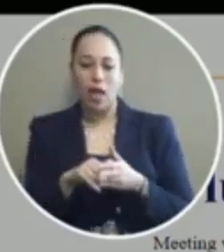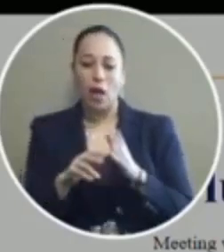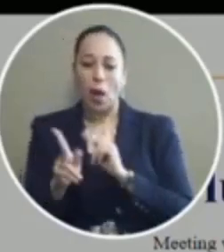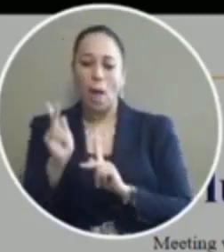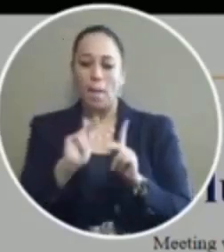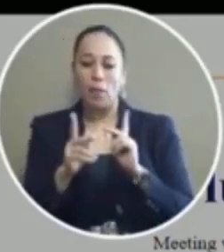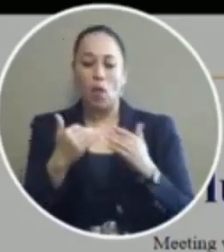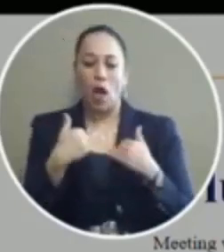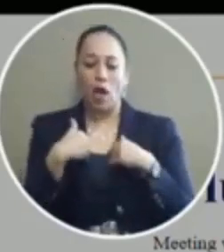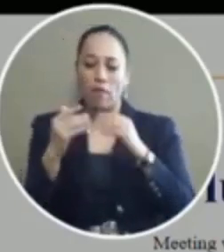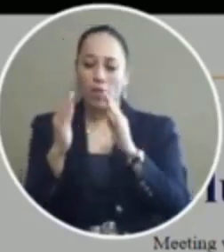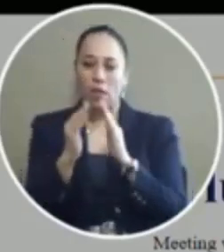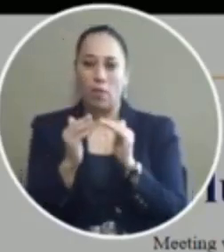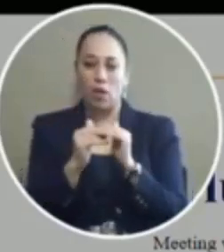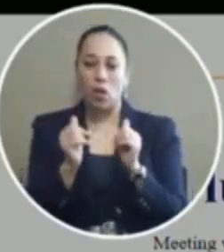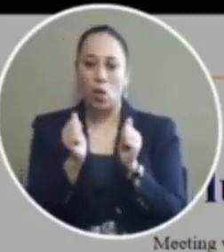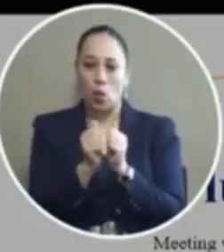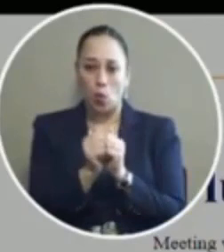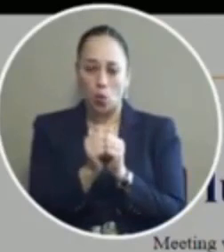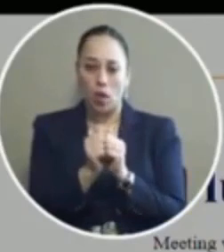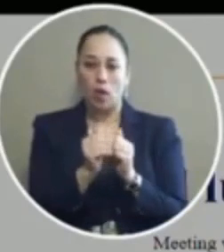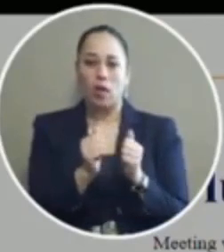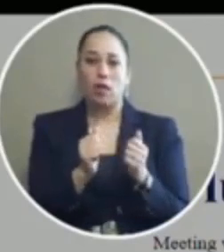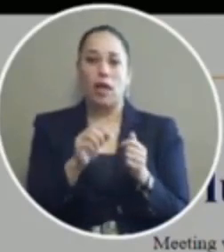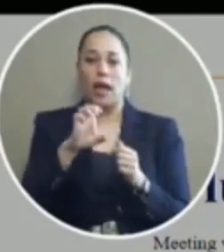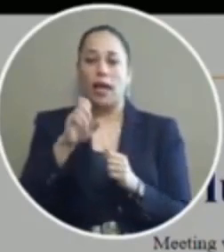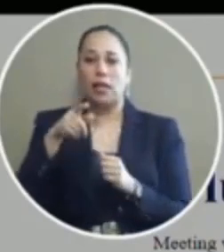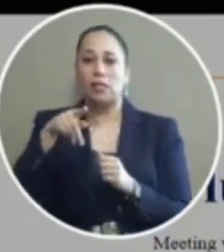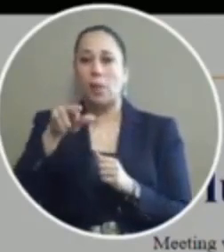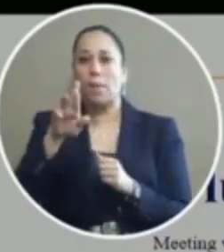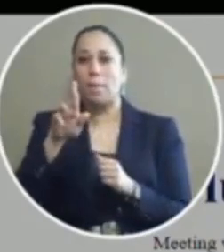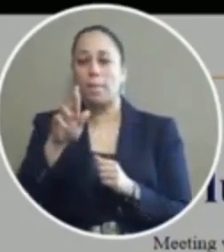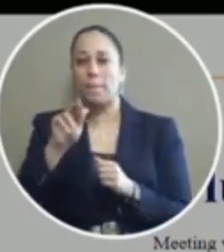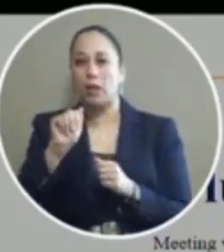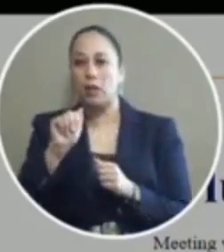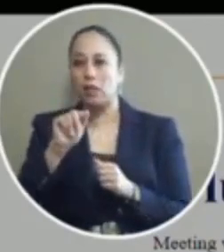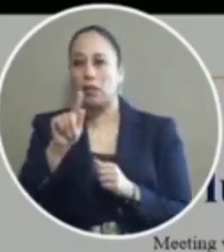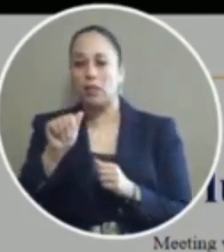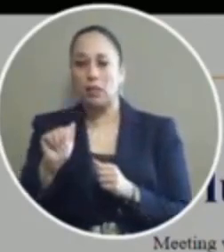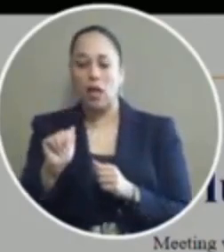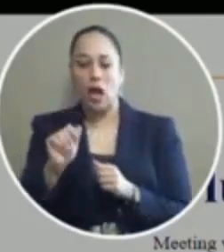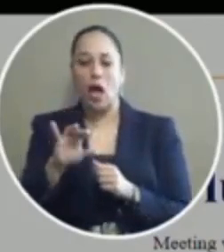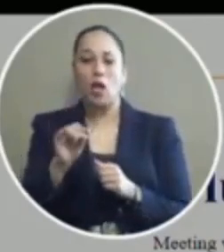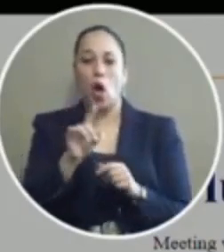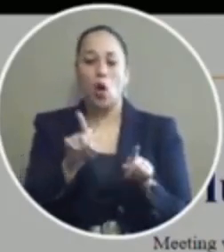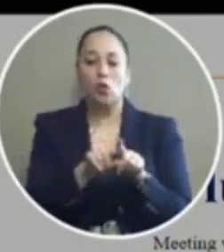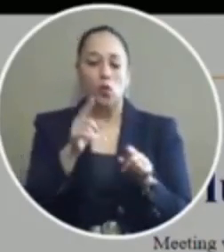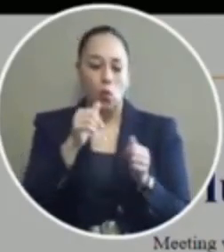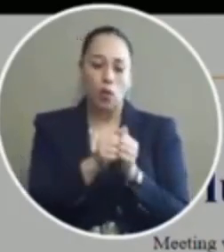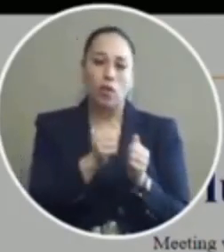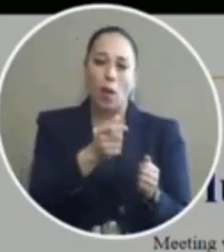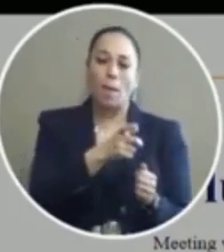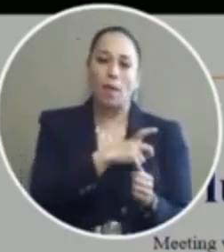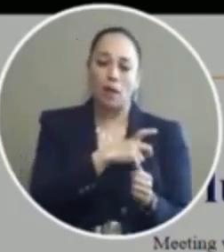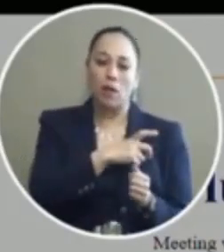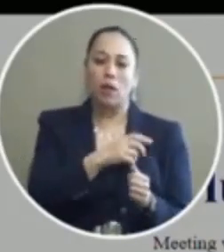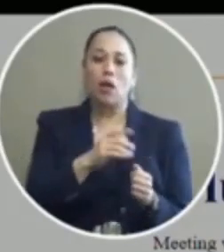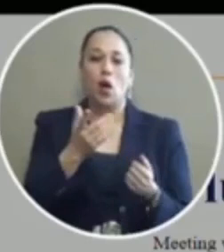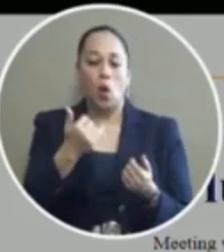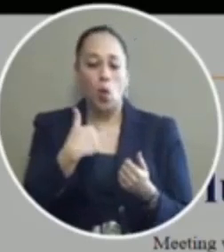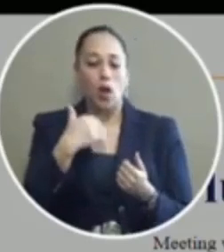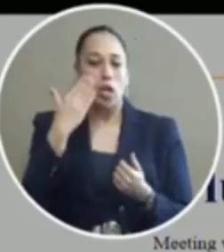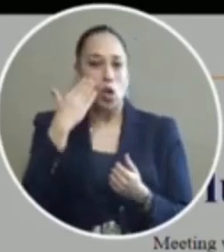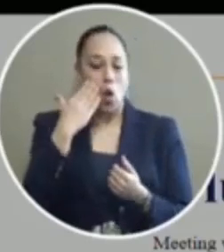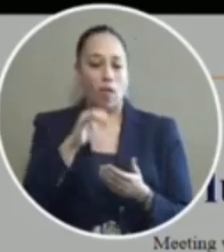that we have two meetings with we've got mr. Jaime Esparza we also know that sure of wiles in the police department we favor the first